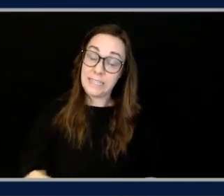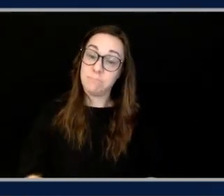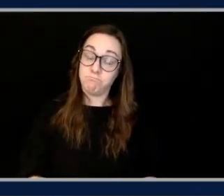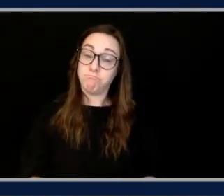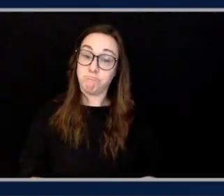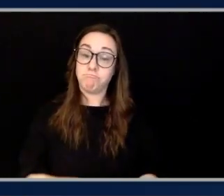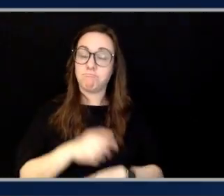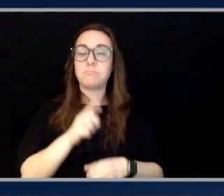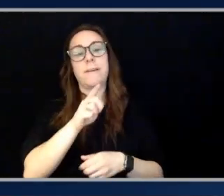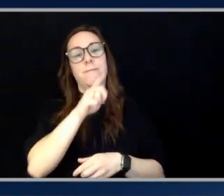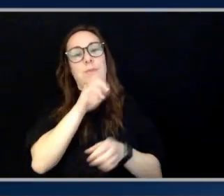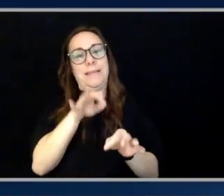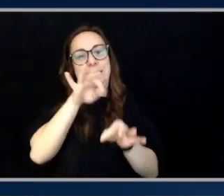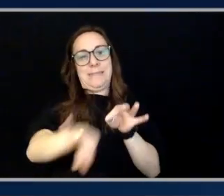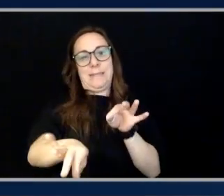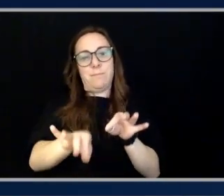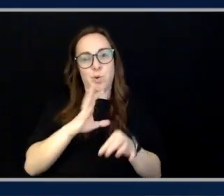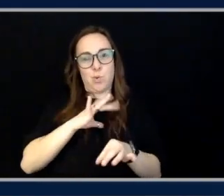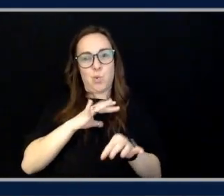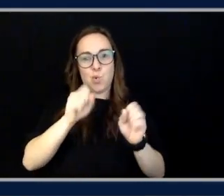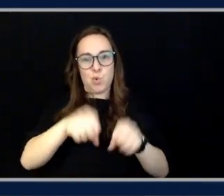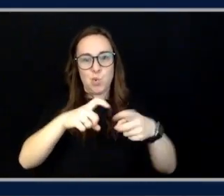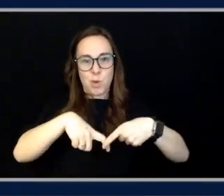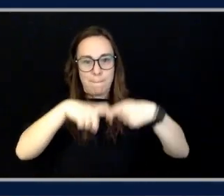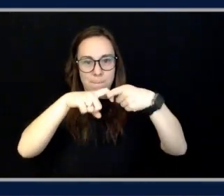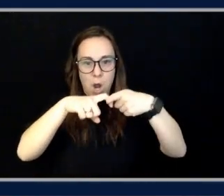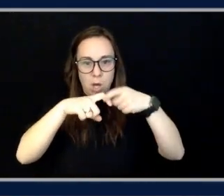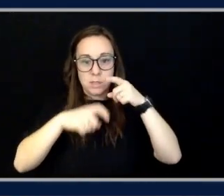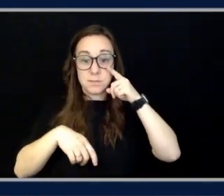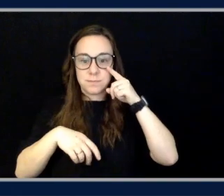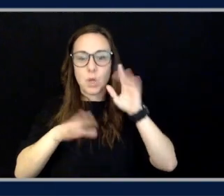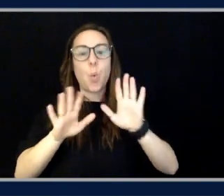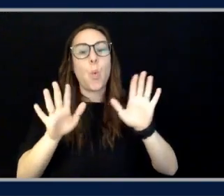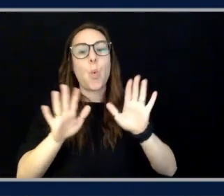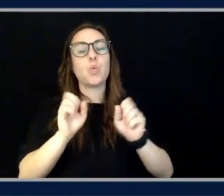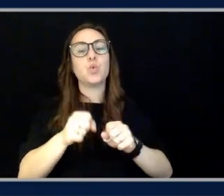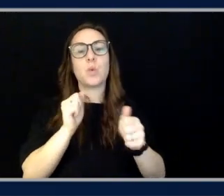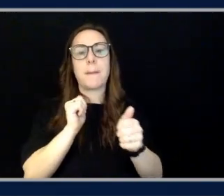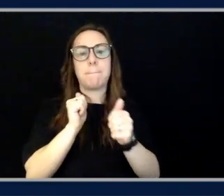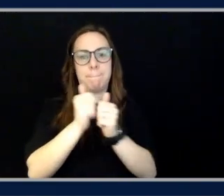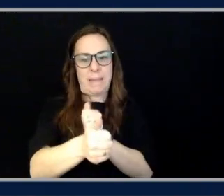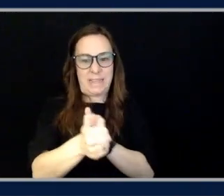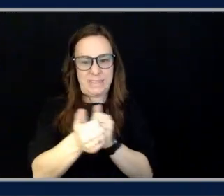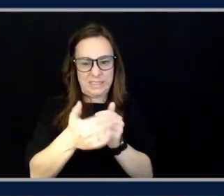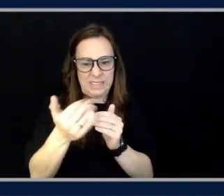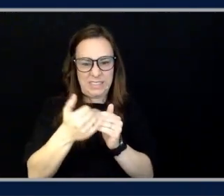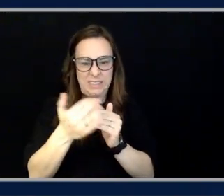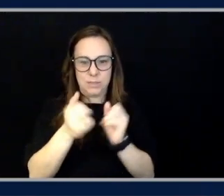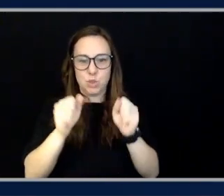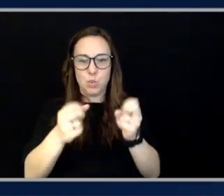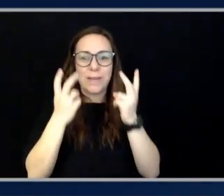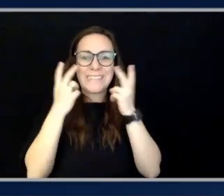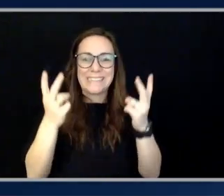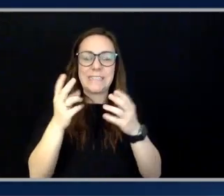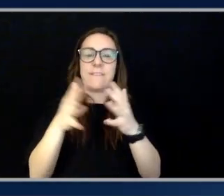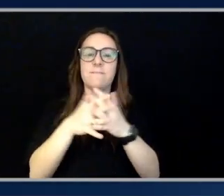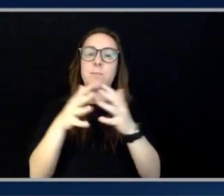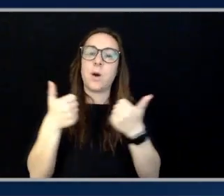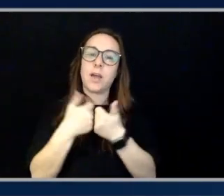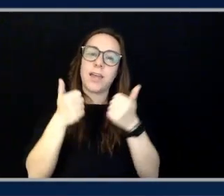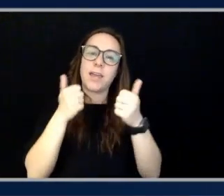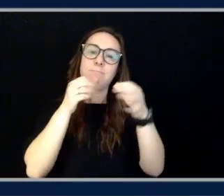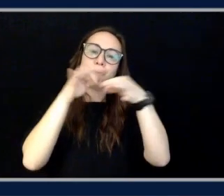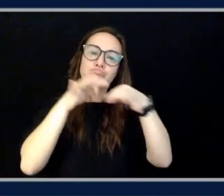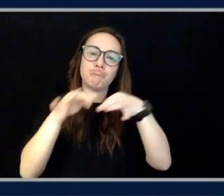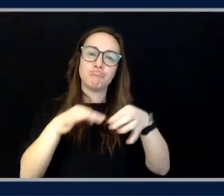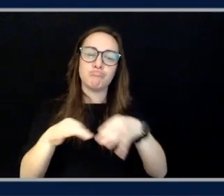you can just pass it to the model. you can see here, it's essentially just saying the video depicts a football game and then it describes what's going on in the video. So I'm